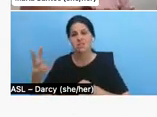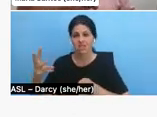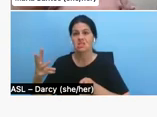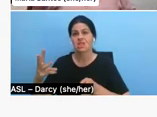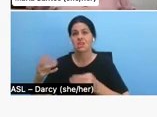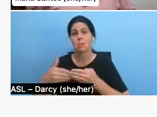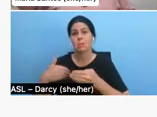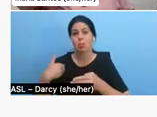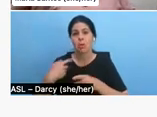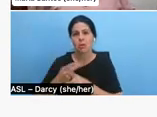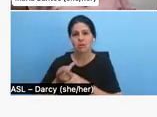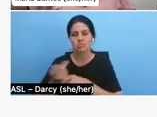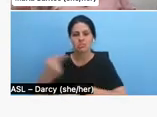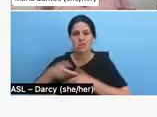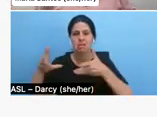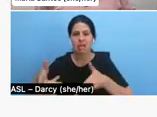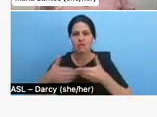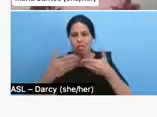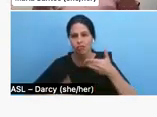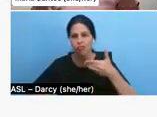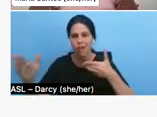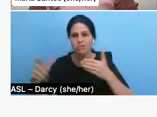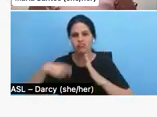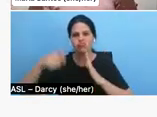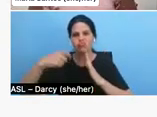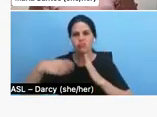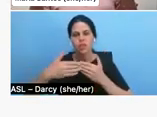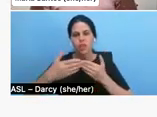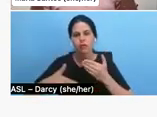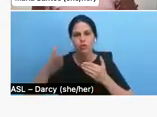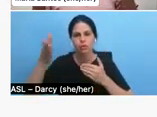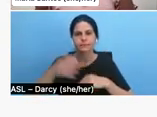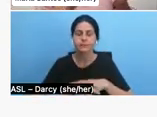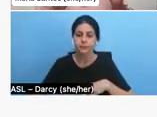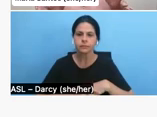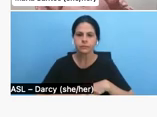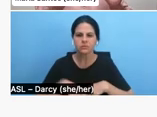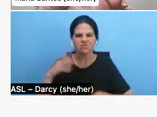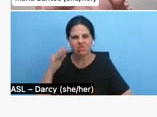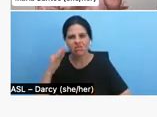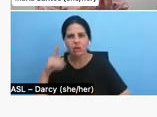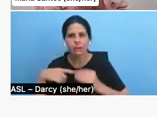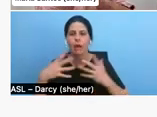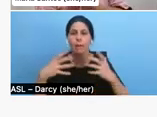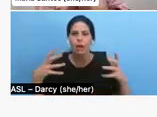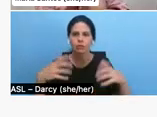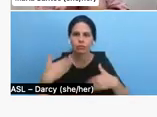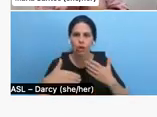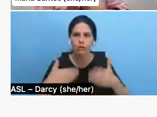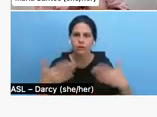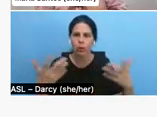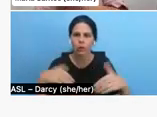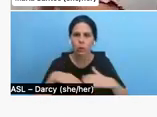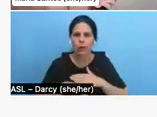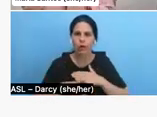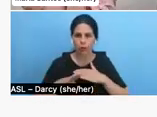for the rest of your shoots in the future. So just want you to think about how much this is a process of like, you go into product